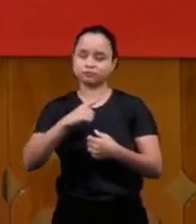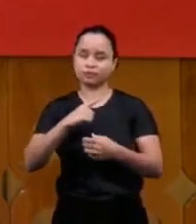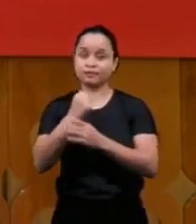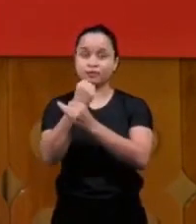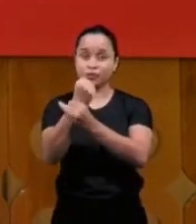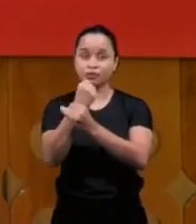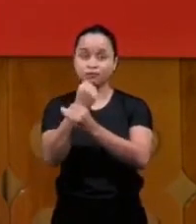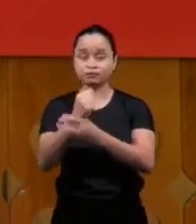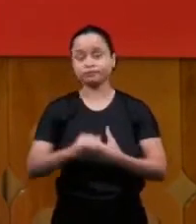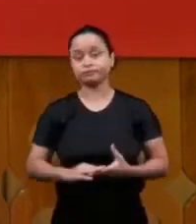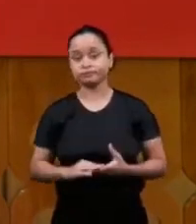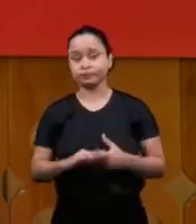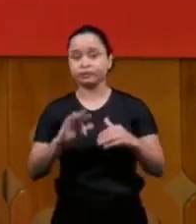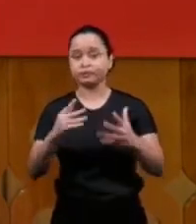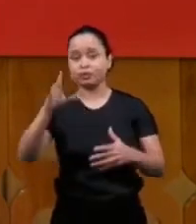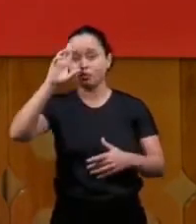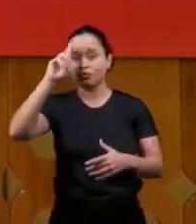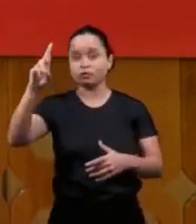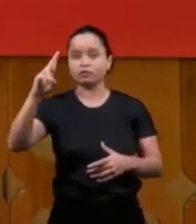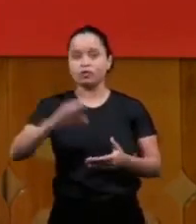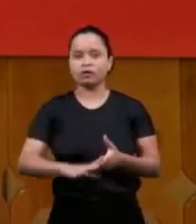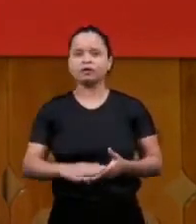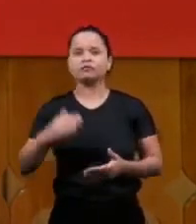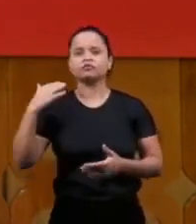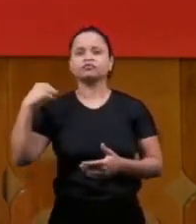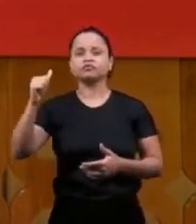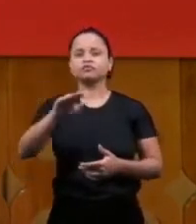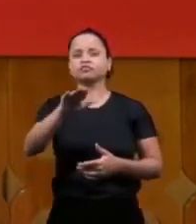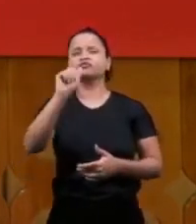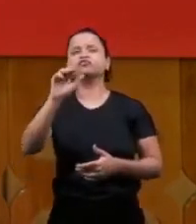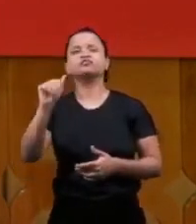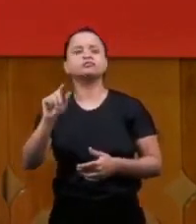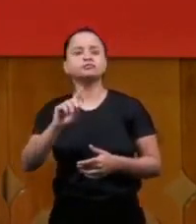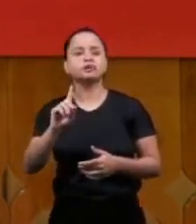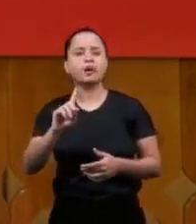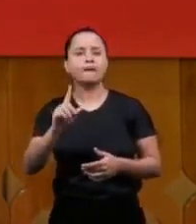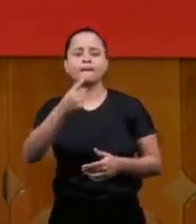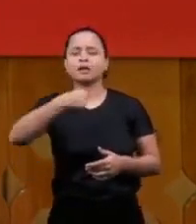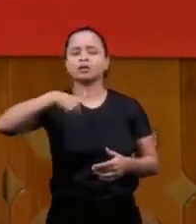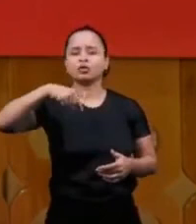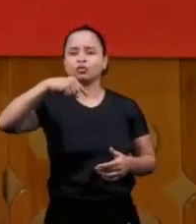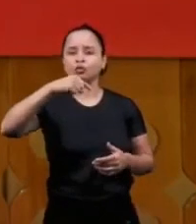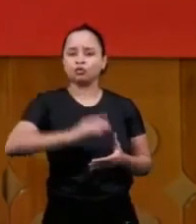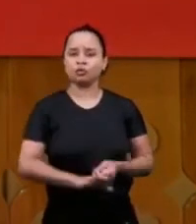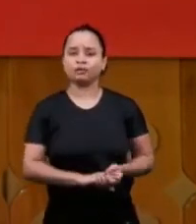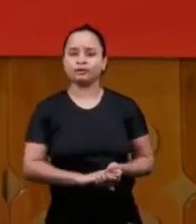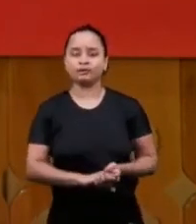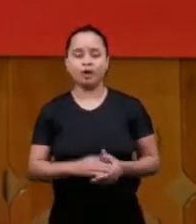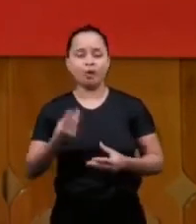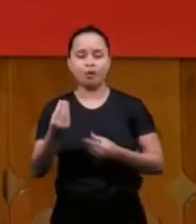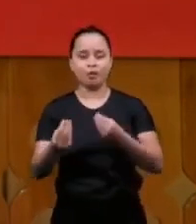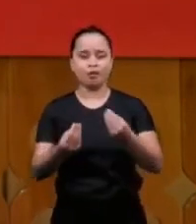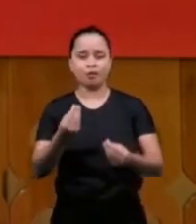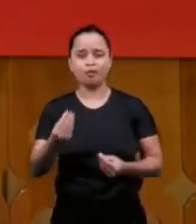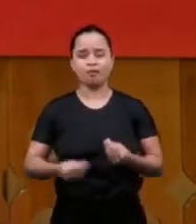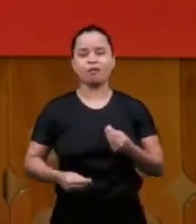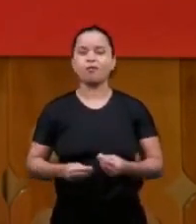the Lord he didn't call us to be preachers or great speakers